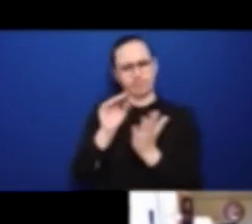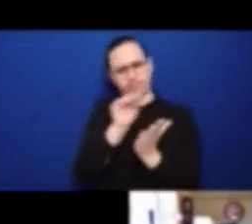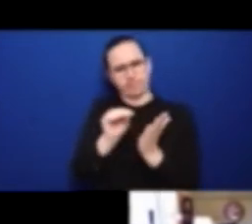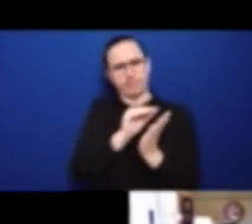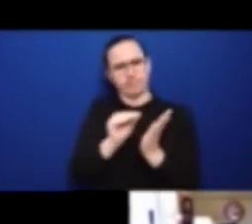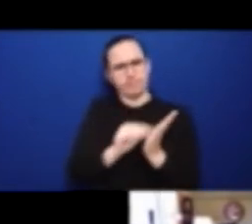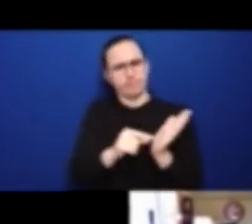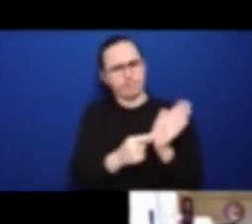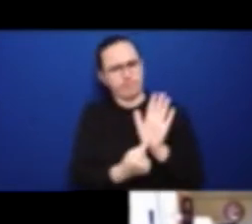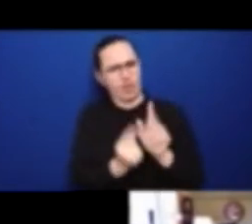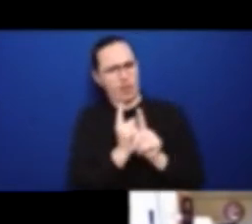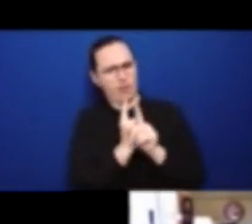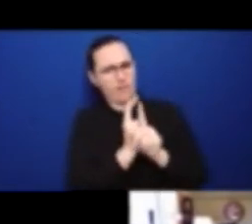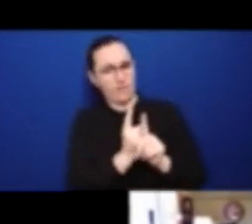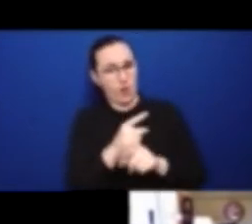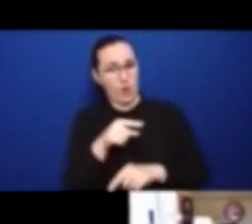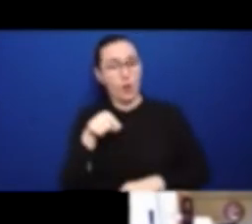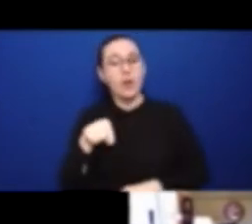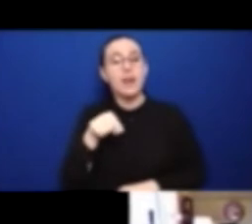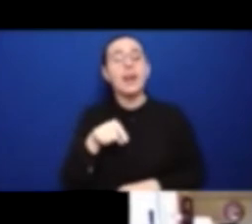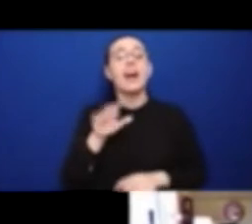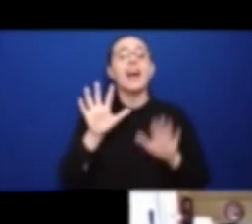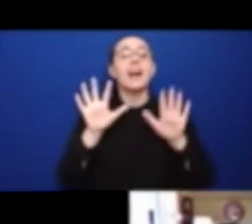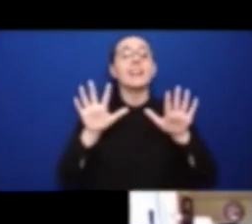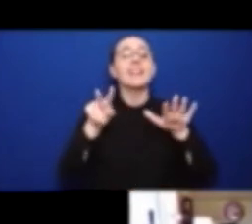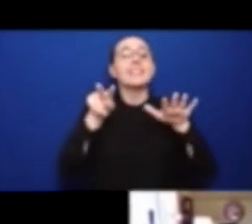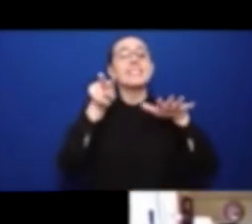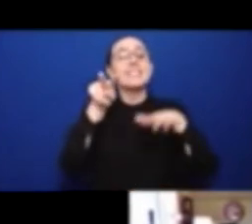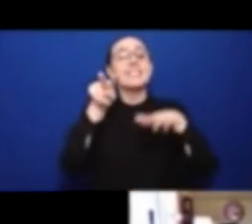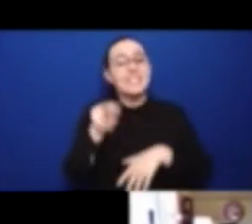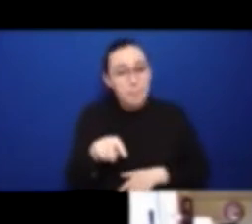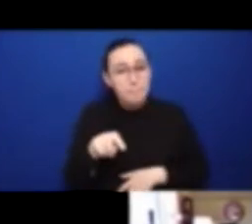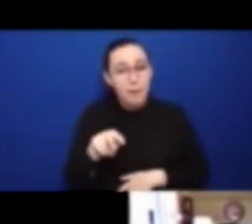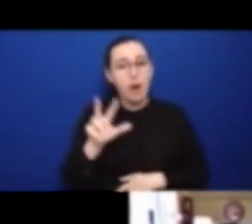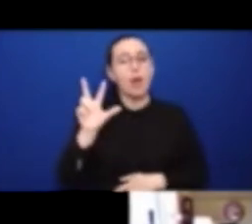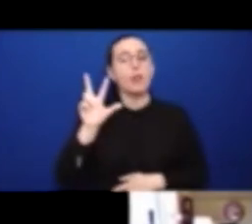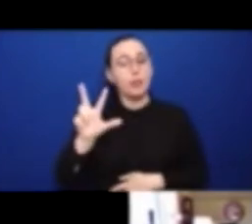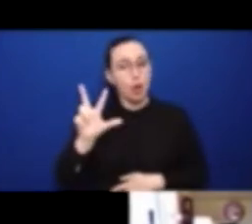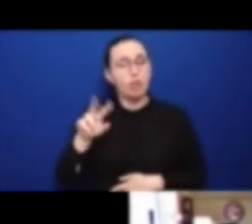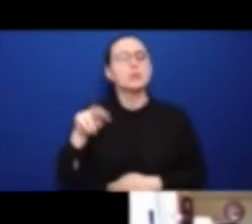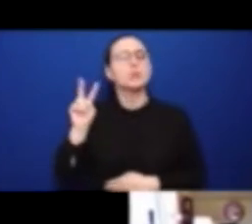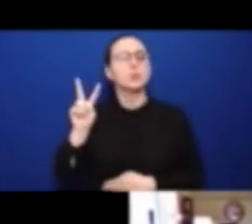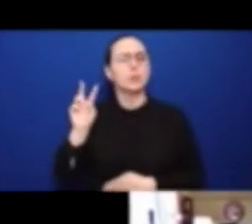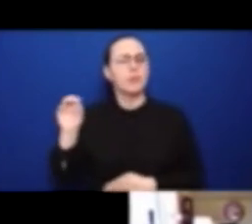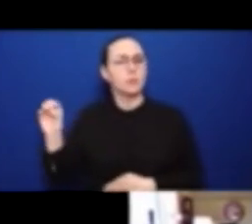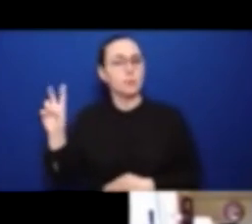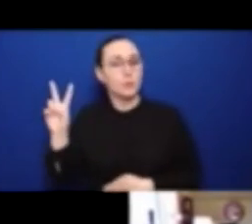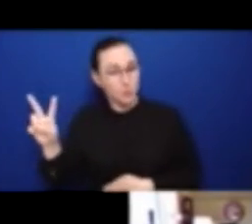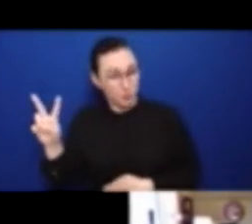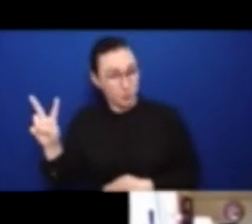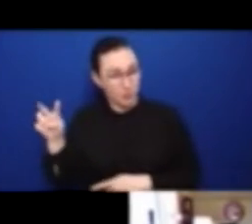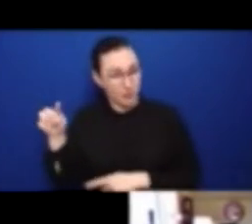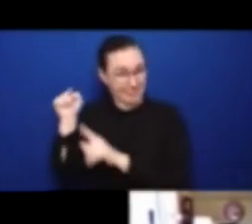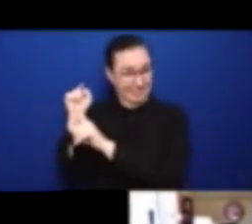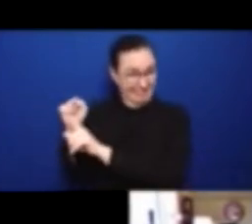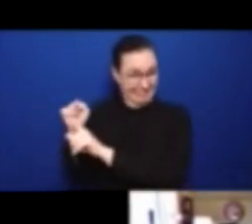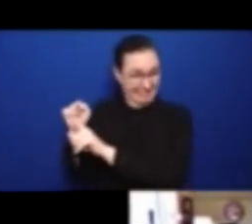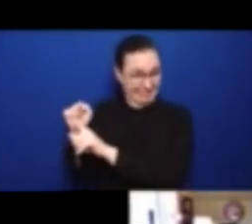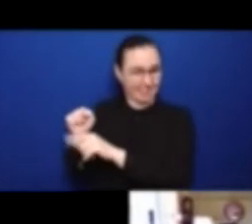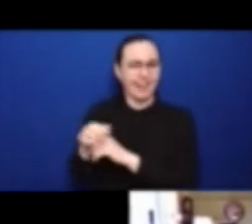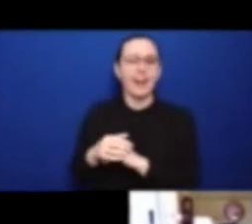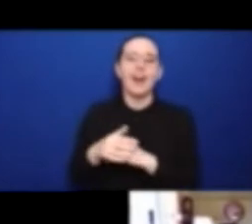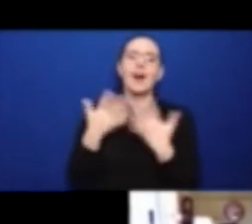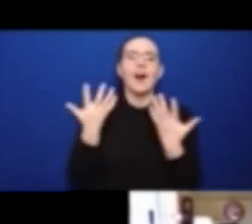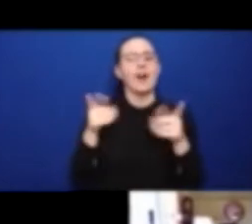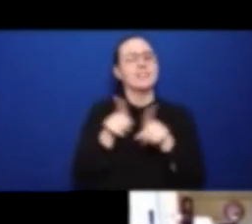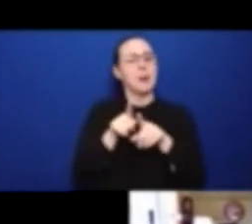December 3rd, 2002. So it's a big month for anniversaries around the CRPD. And I'm